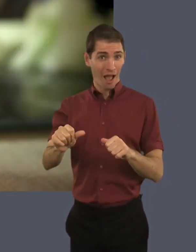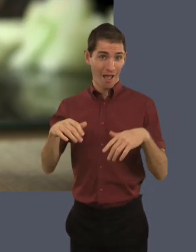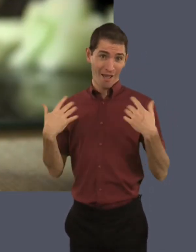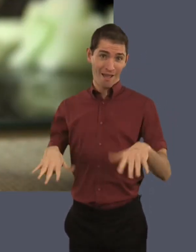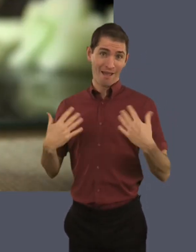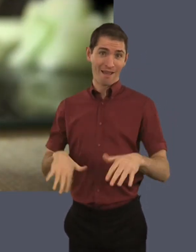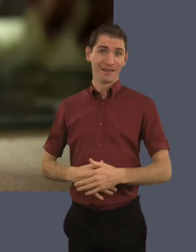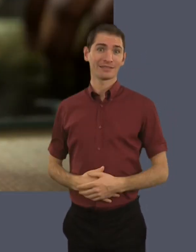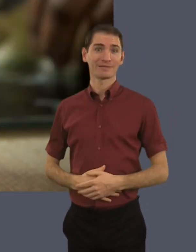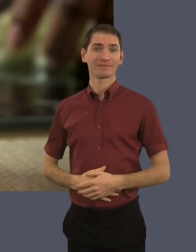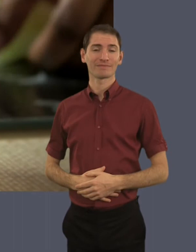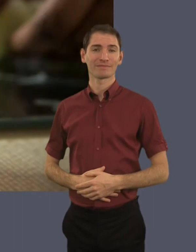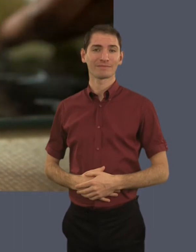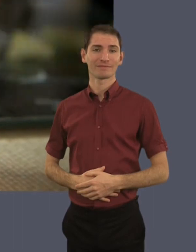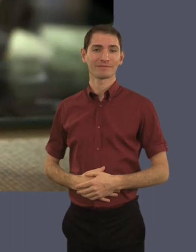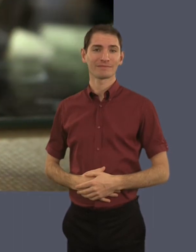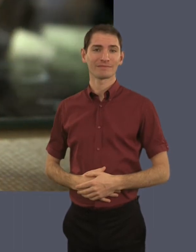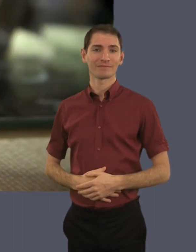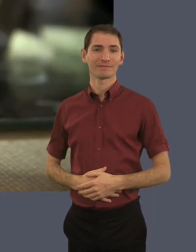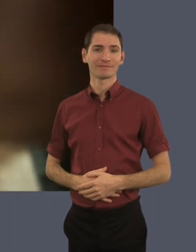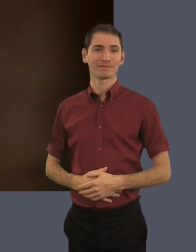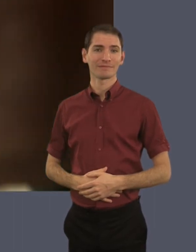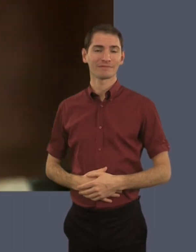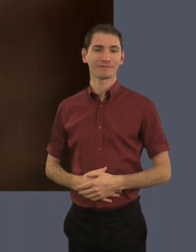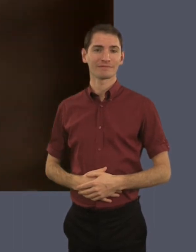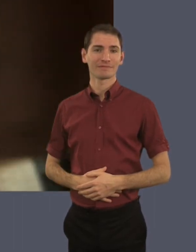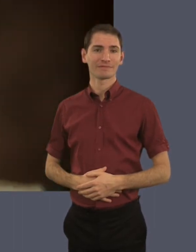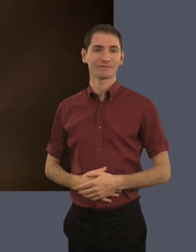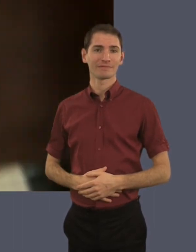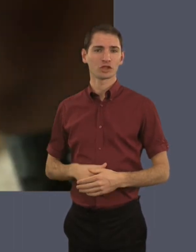better. You walk better. You even think better.